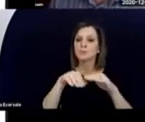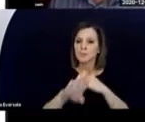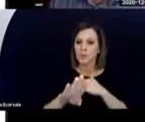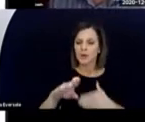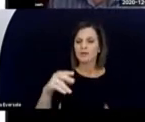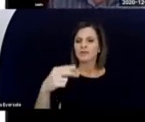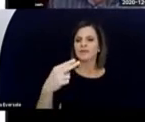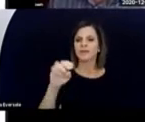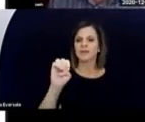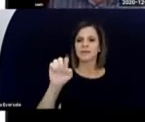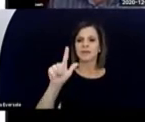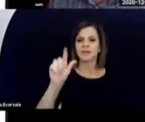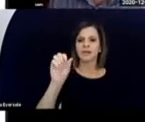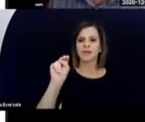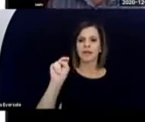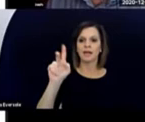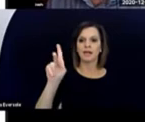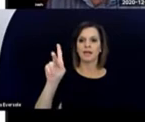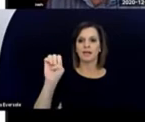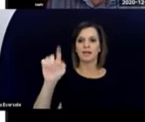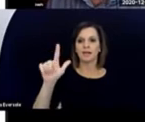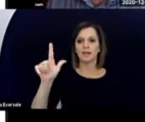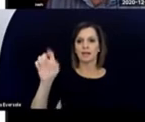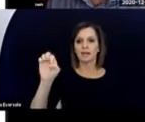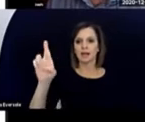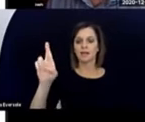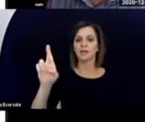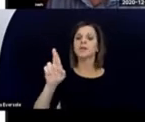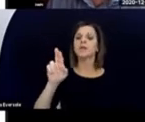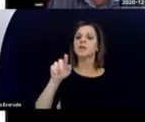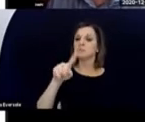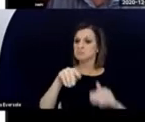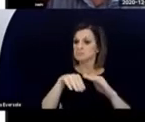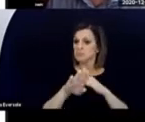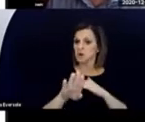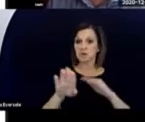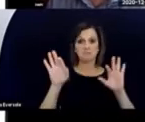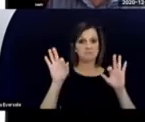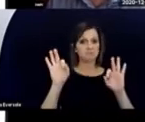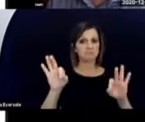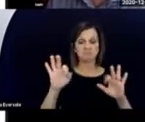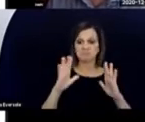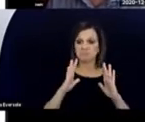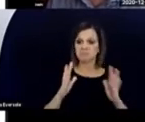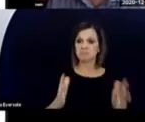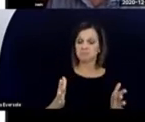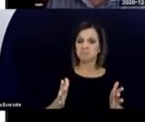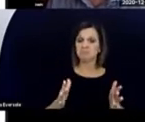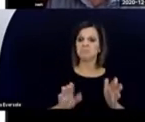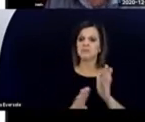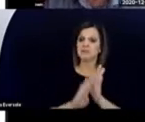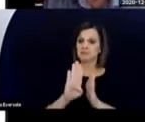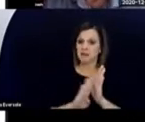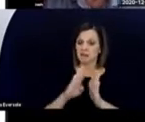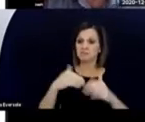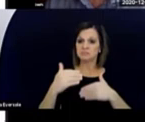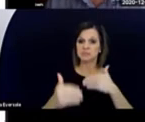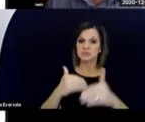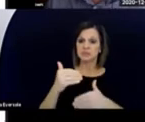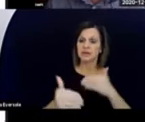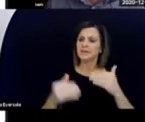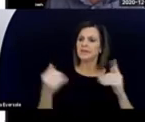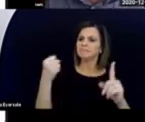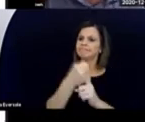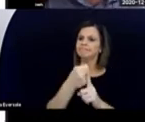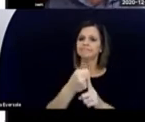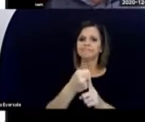at birth. And she got an illness that we think was probably scarlet fever or meningitis, we